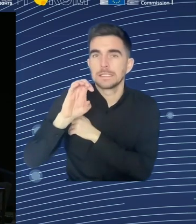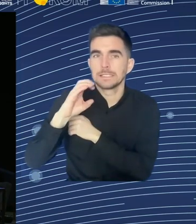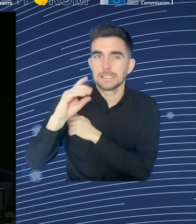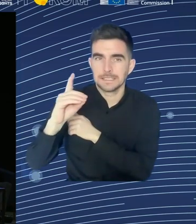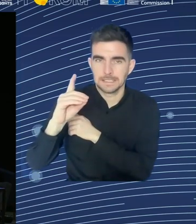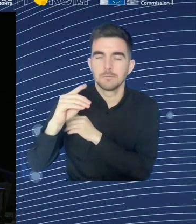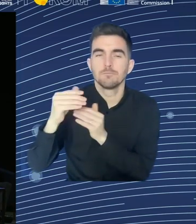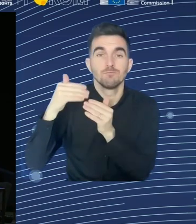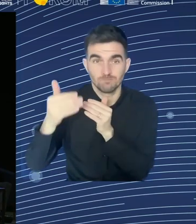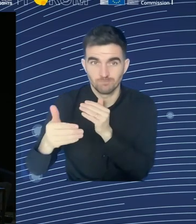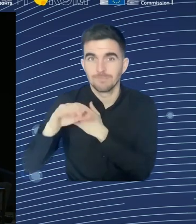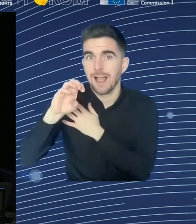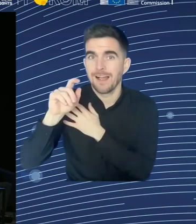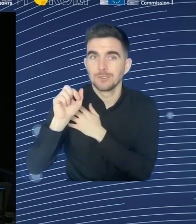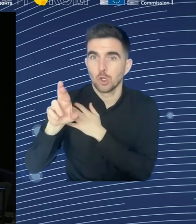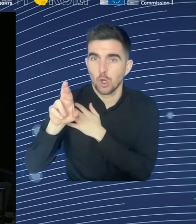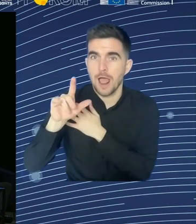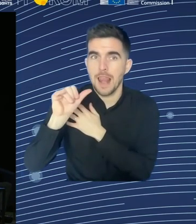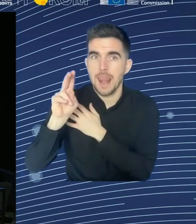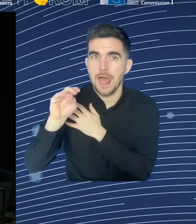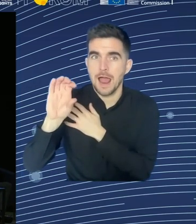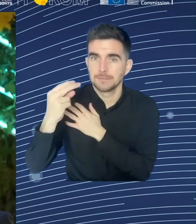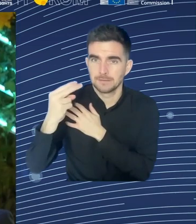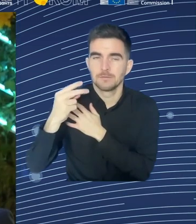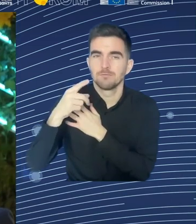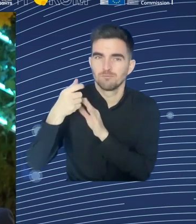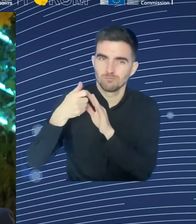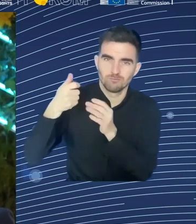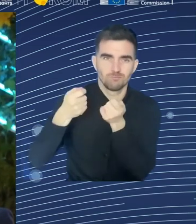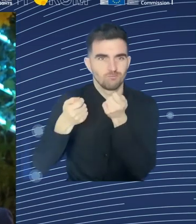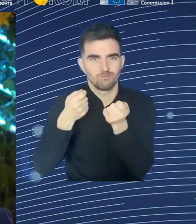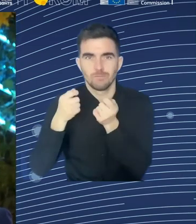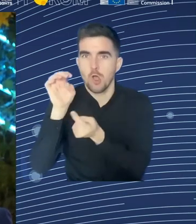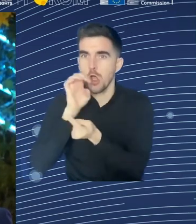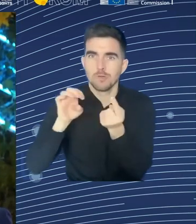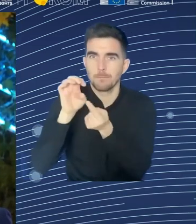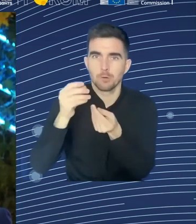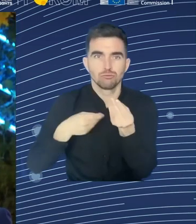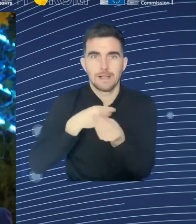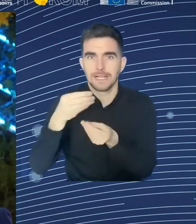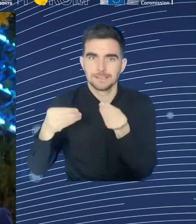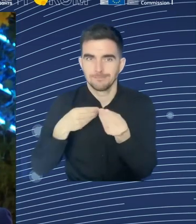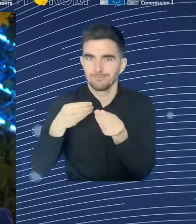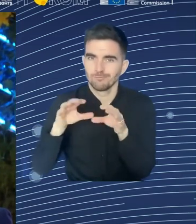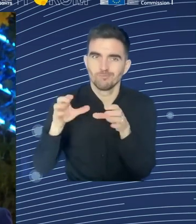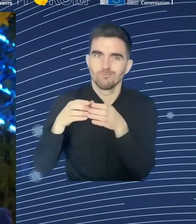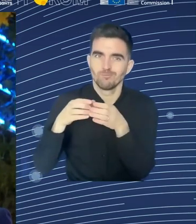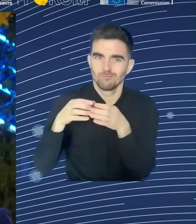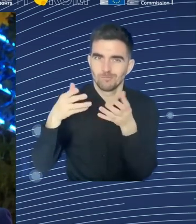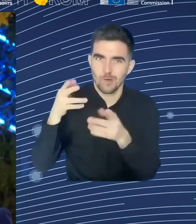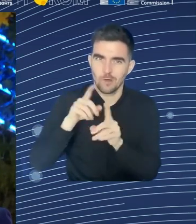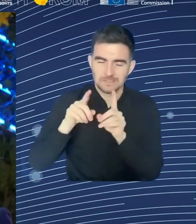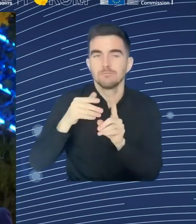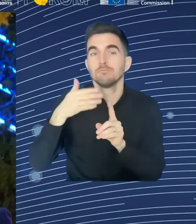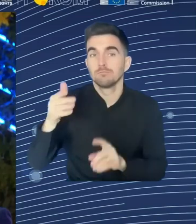Business Europe. Welcome to all of you. It's a pleasure to have you with us. I will invite you throughout the exchanges to bounce